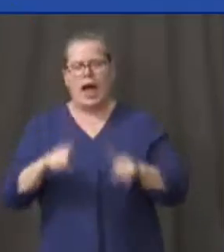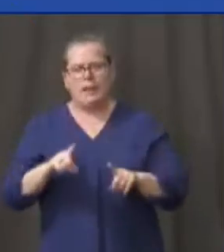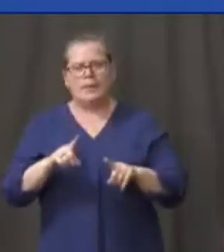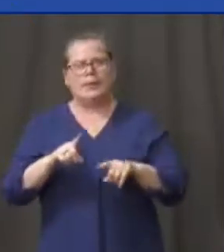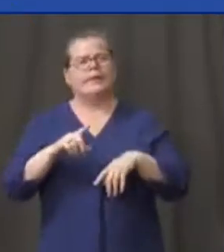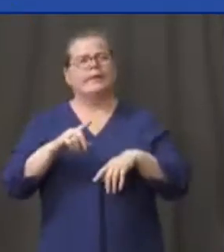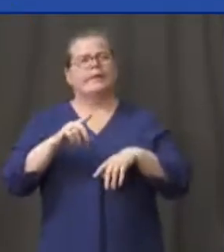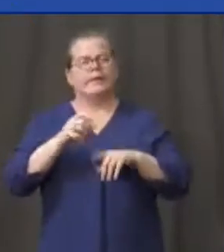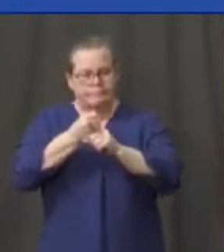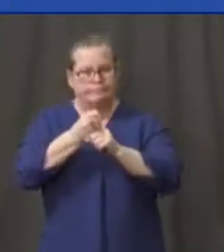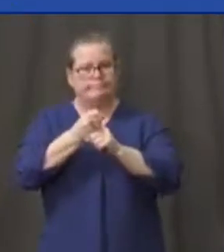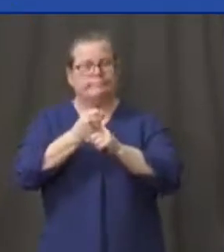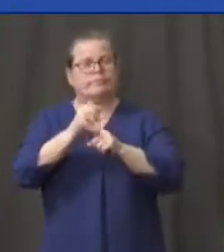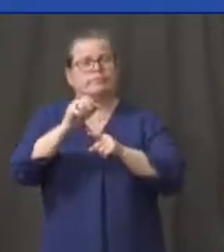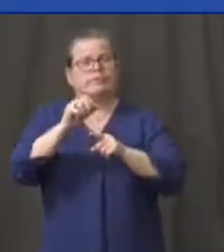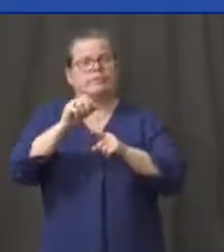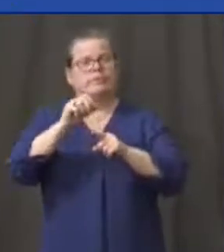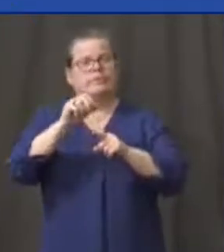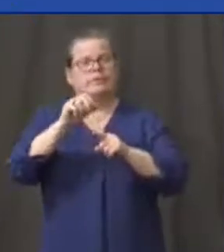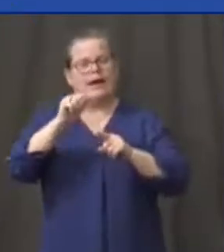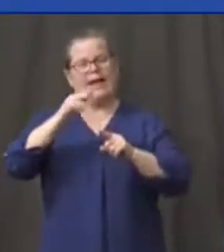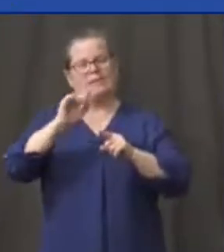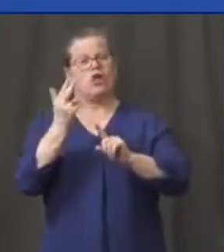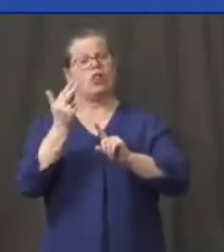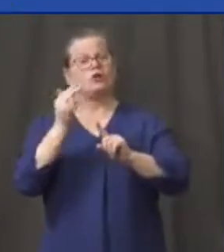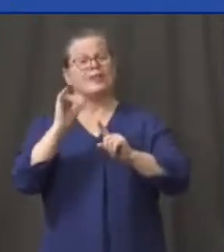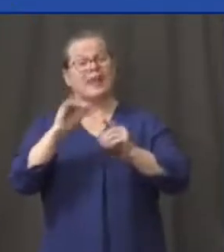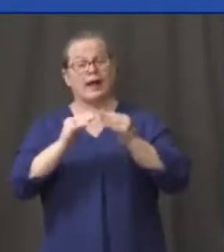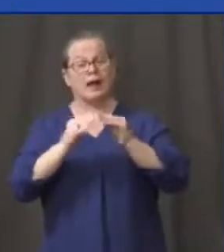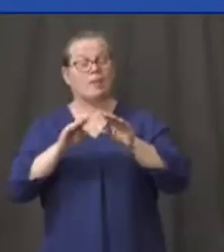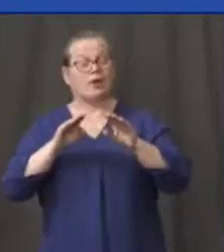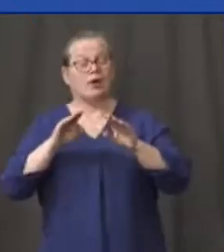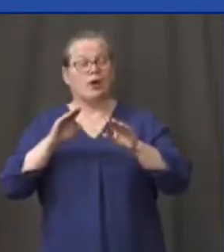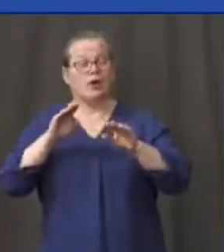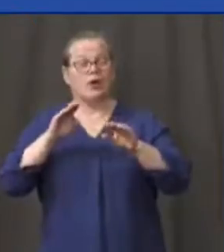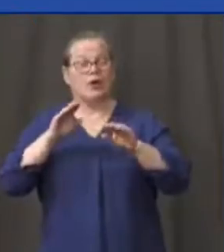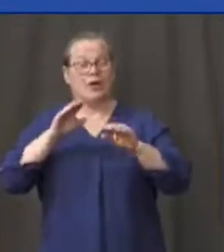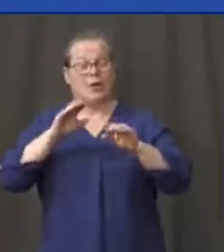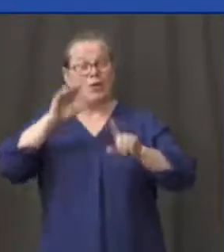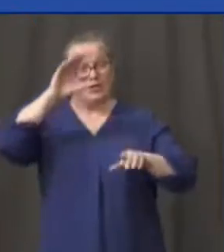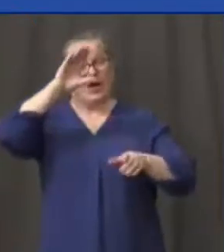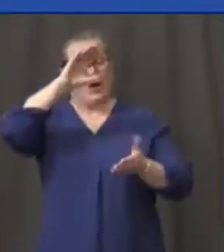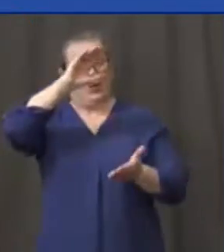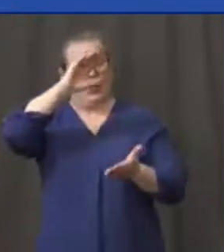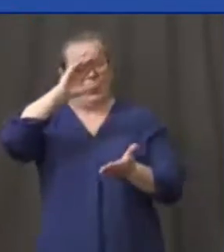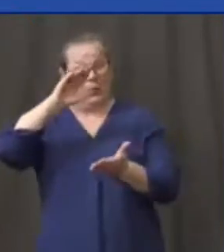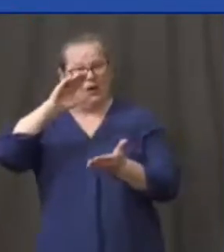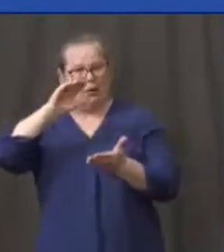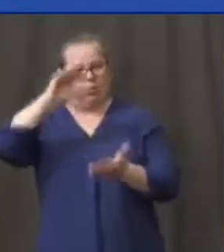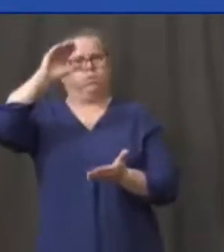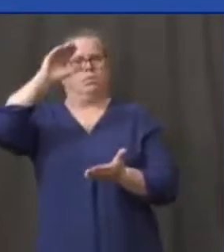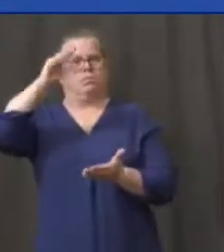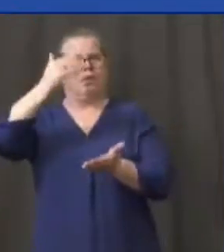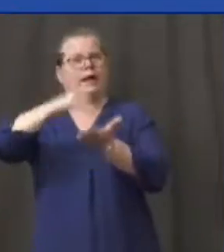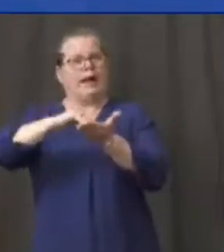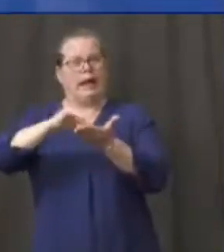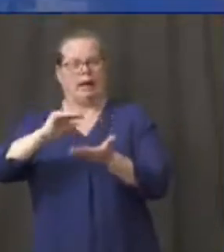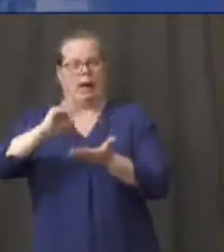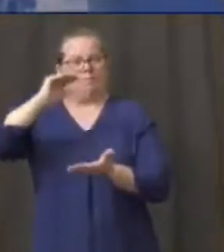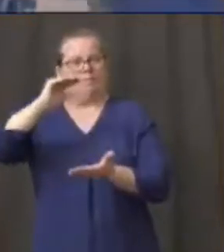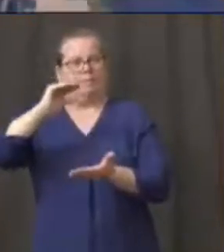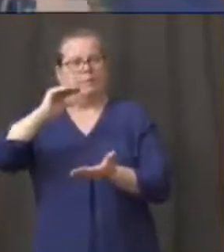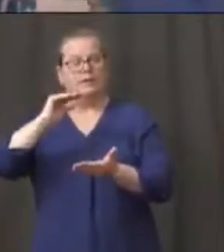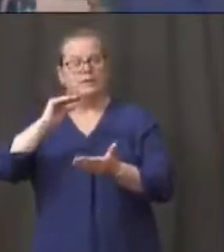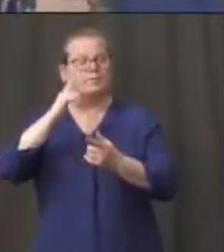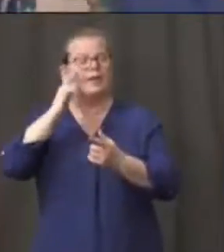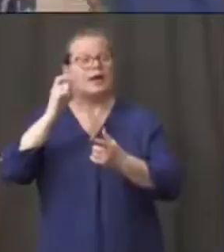19 net increase is because the discharges went up a lot as well. But we have to keep an eye on that admissions chart,